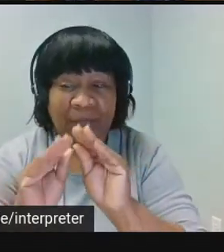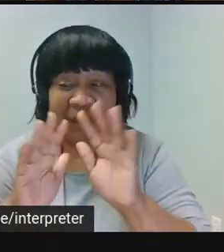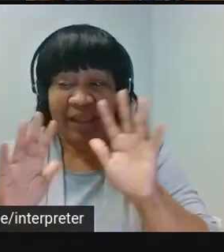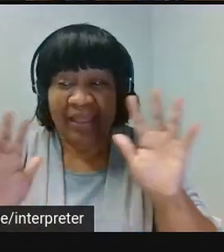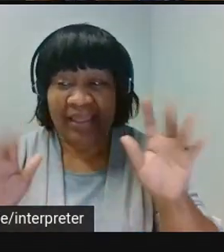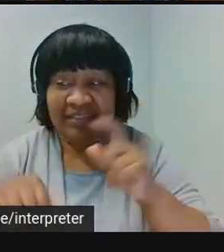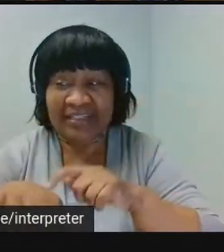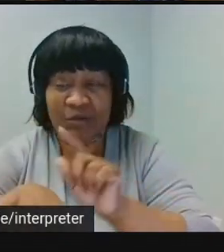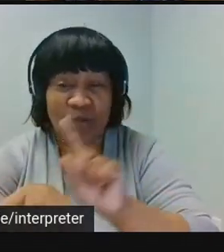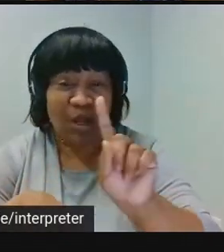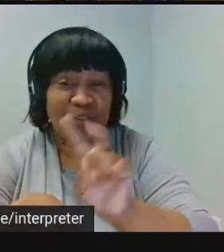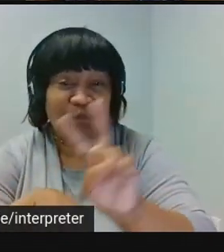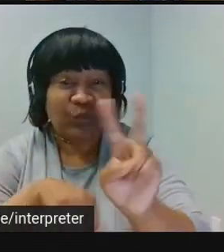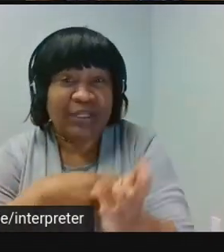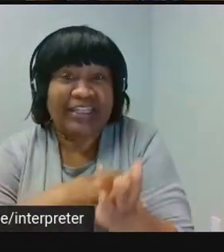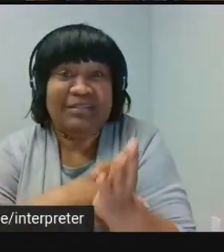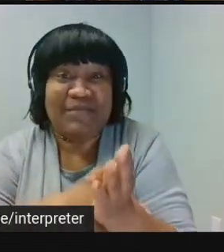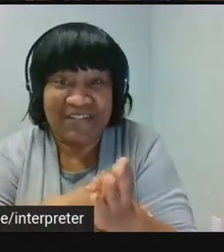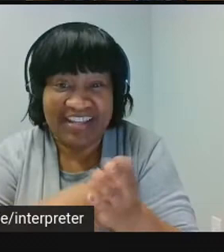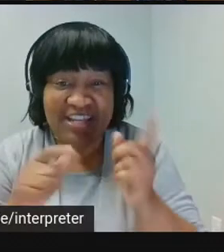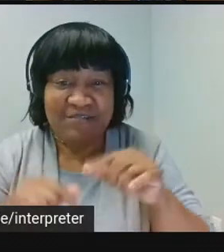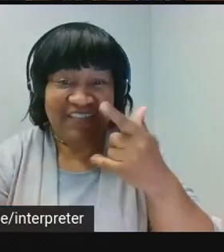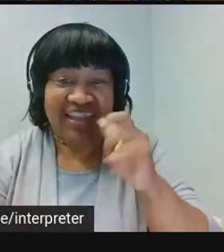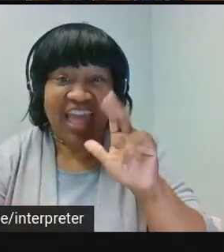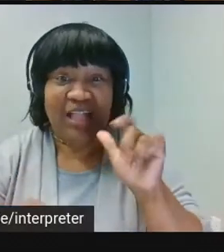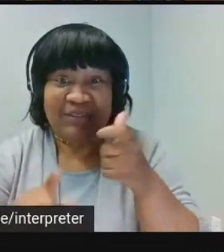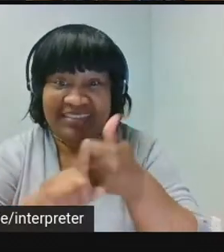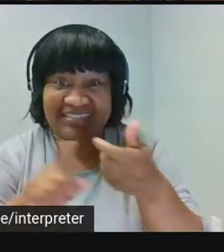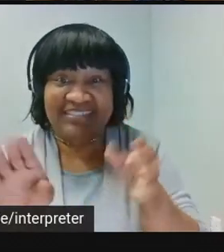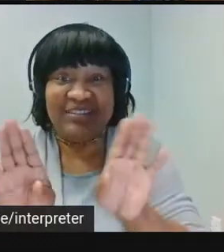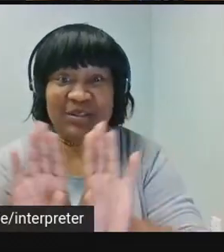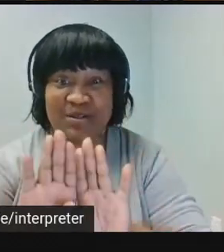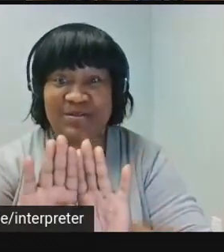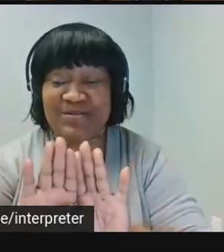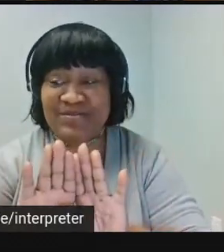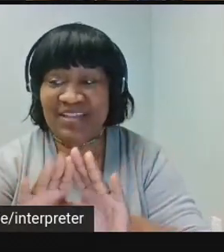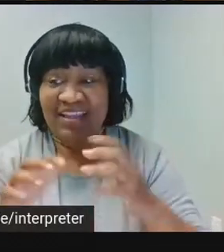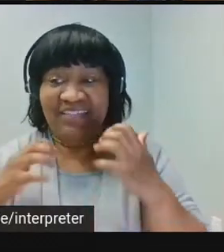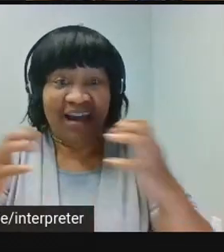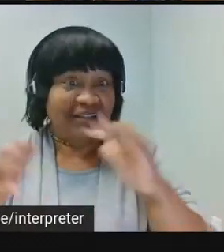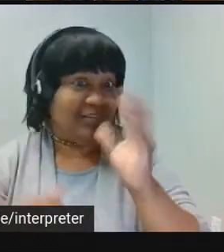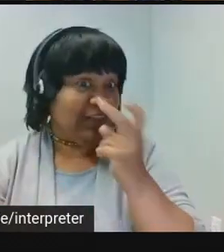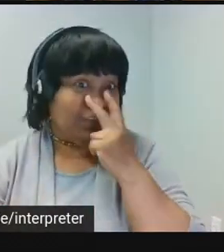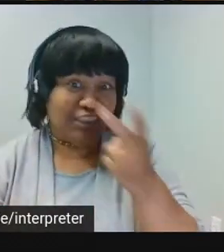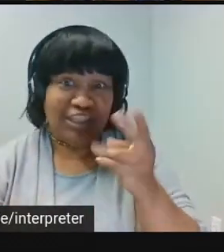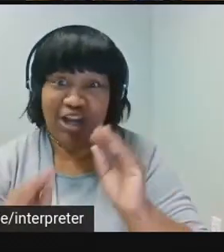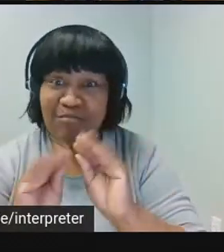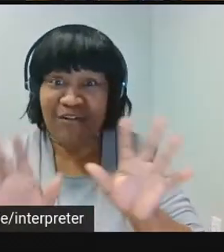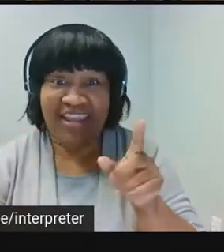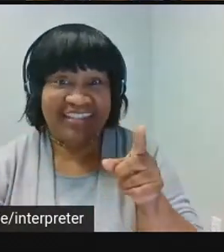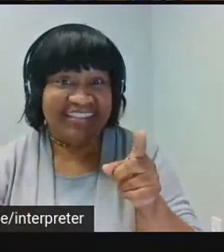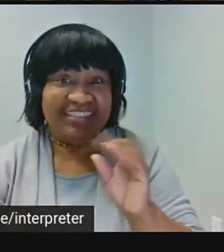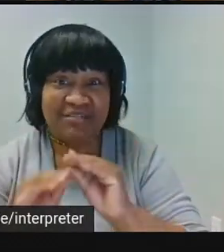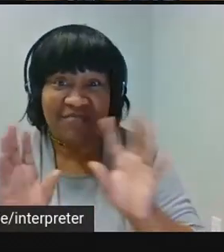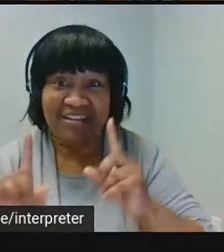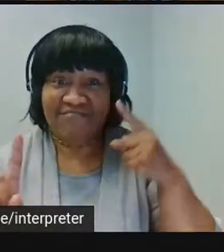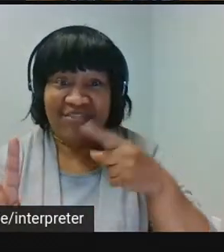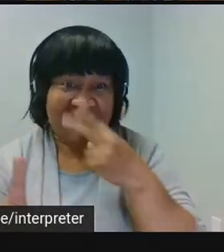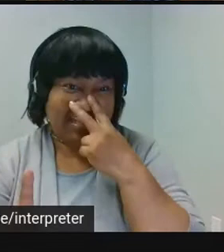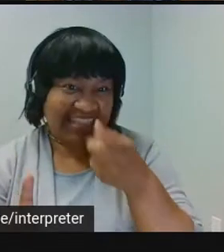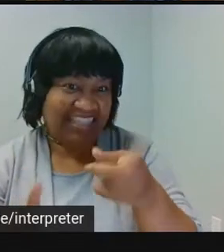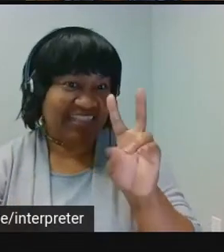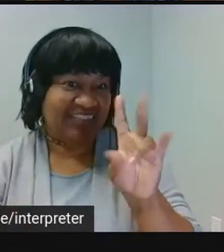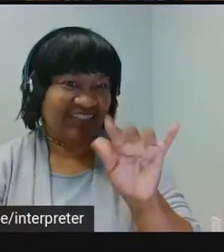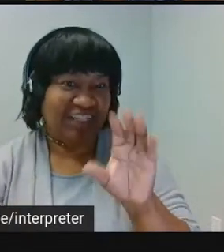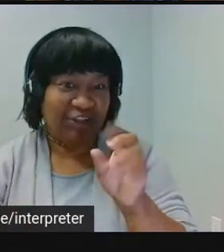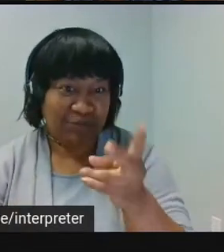at 1 to 2 a.m. in the morning when the gallery was closed. The audience never saw the brightness, brightest point as seen in this video.